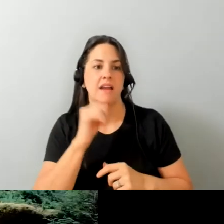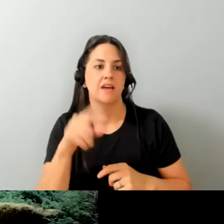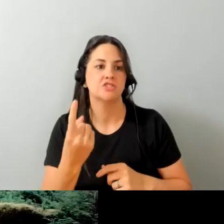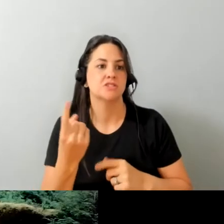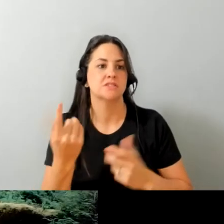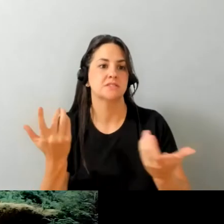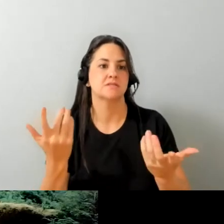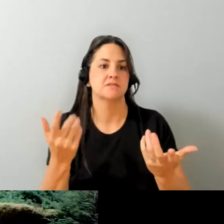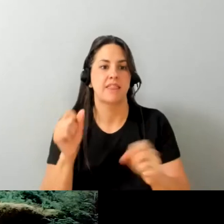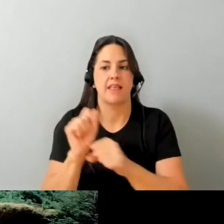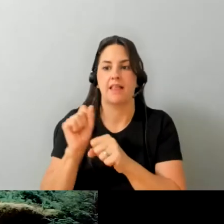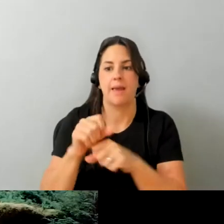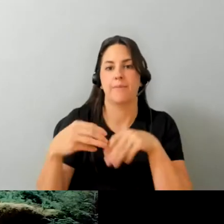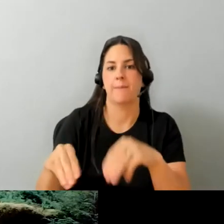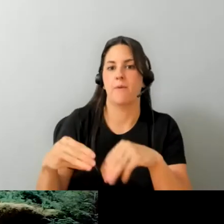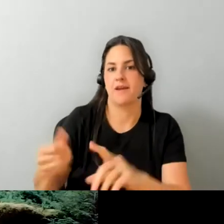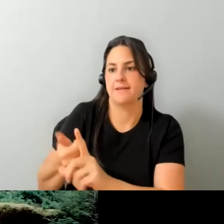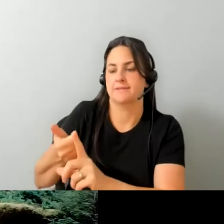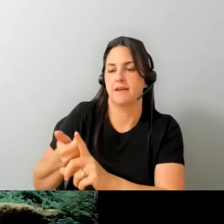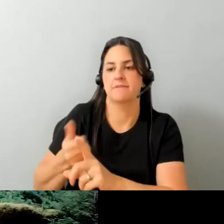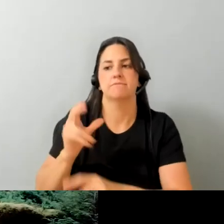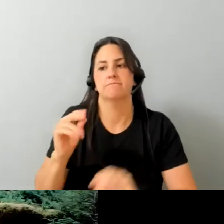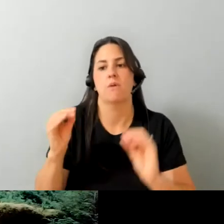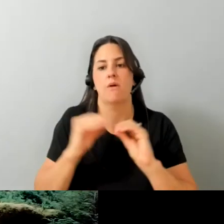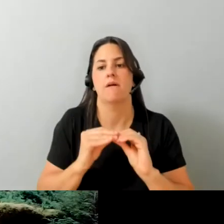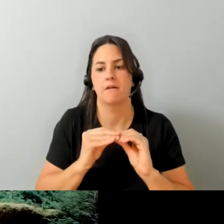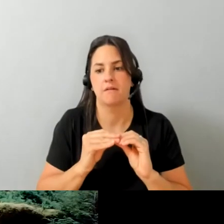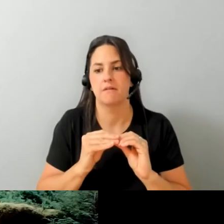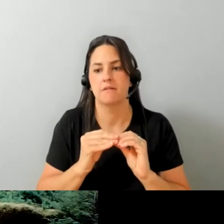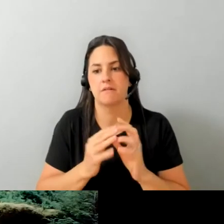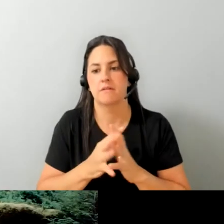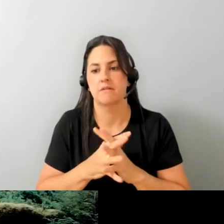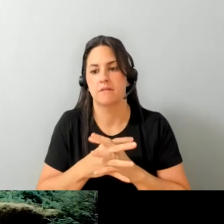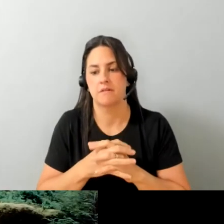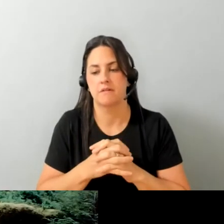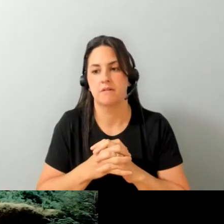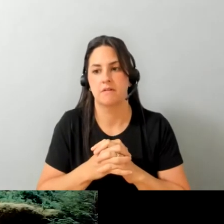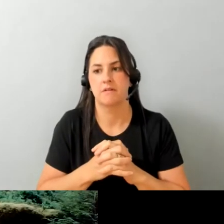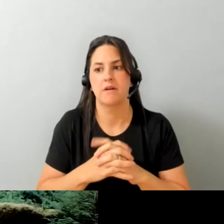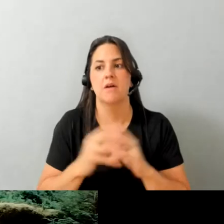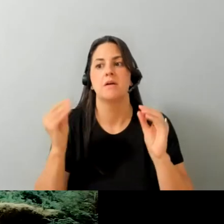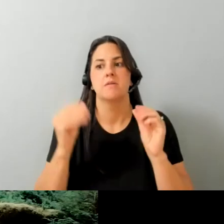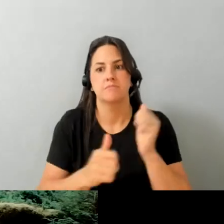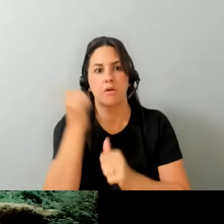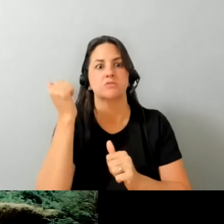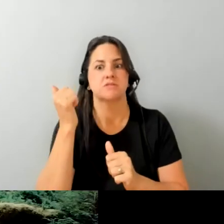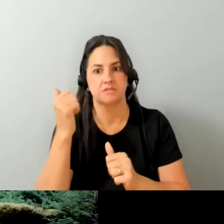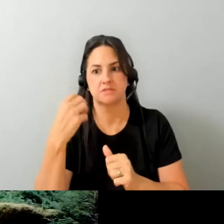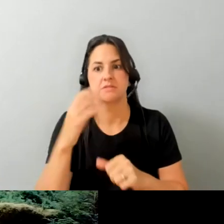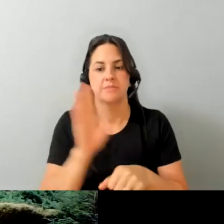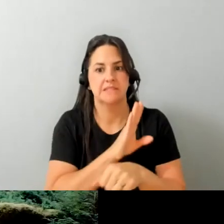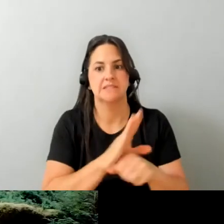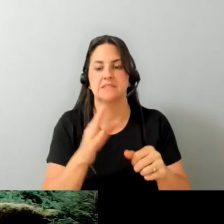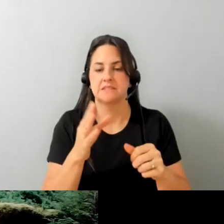market so most employers are uh experiencing uh difficulty uh finding employees so